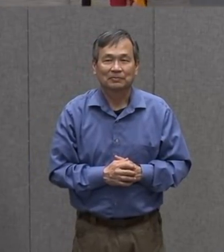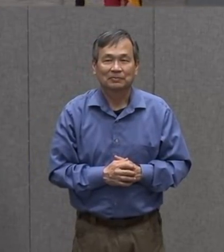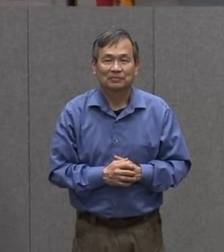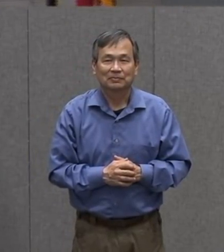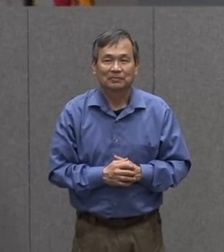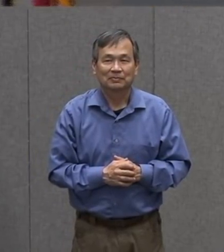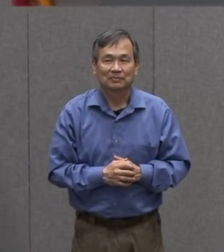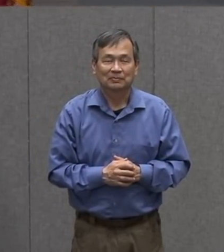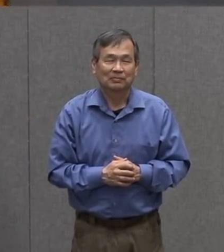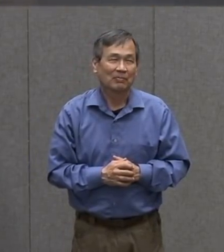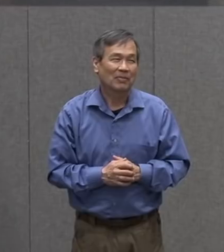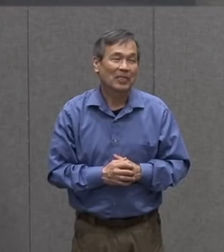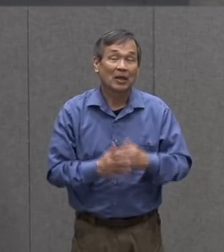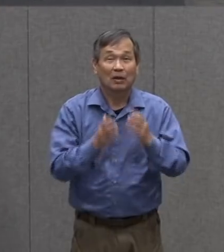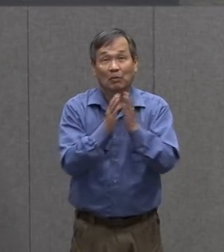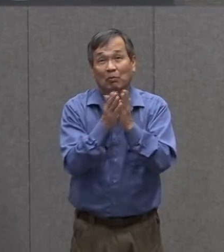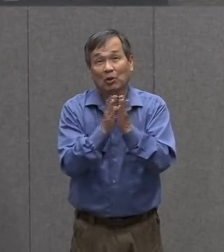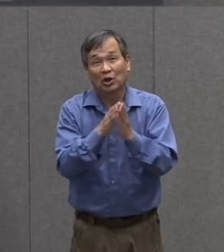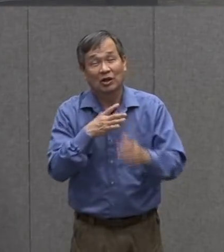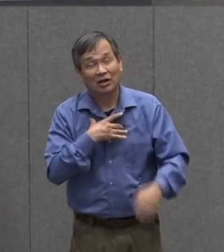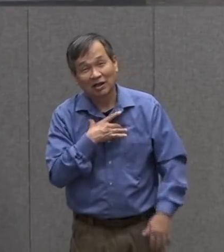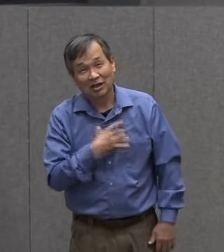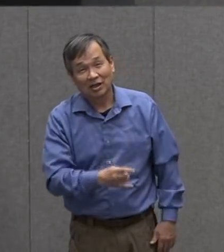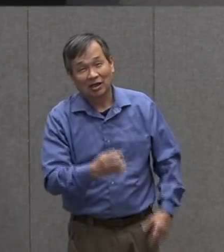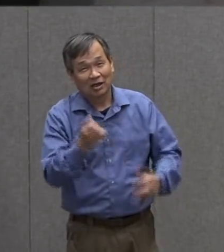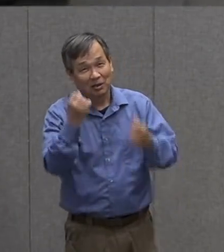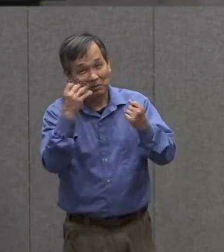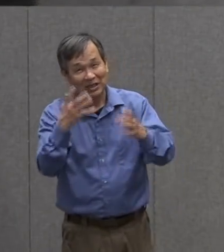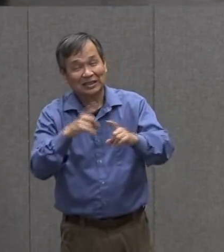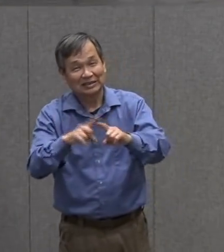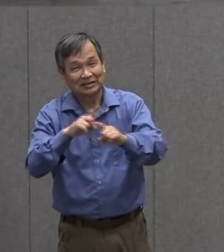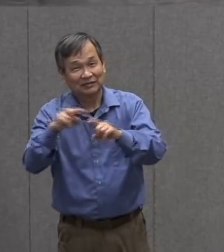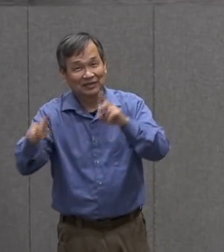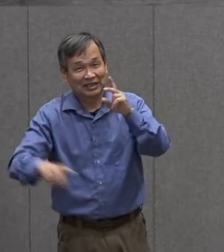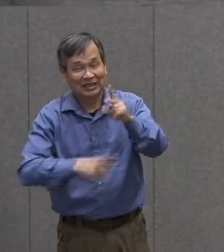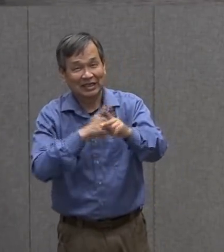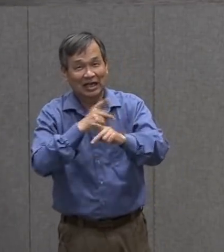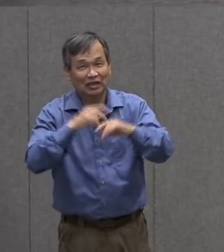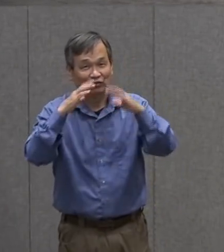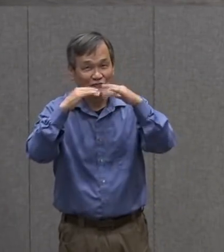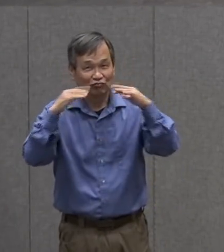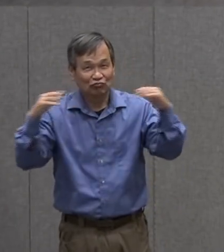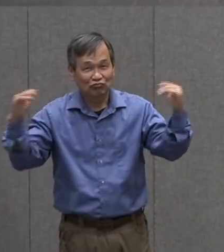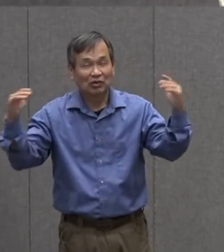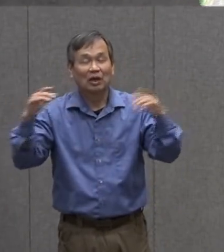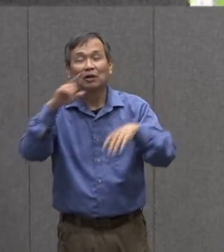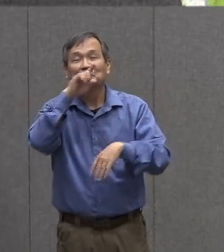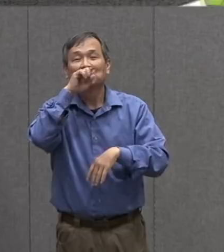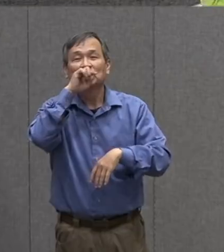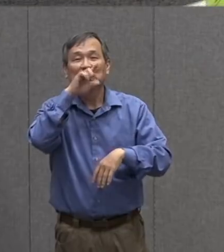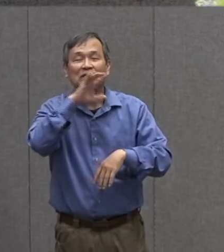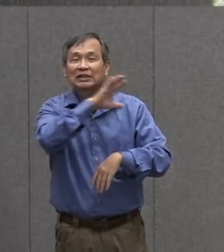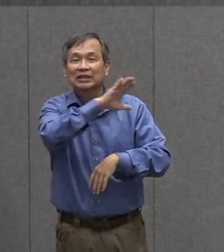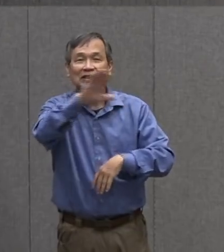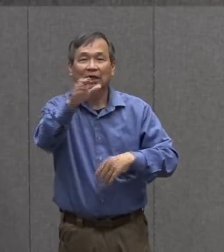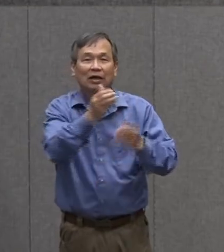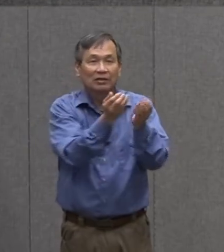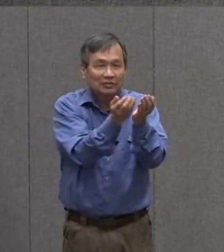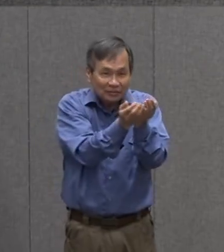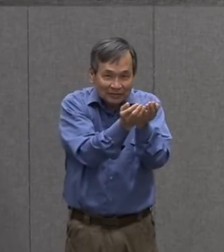i like this book because it shows me lots of different kinds of birds and the nests that they live in